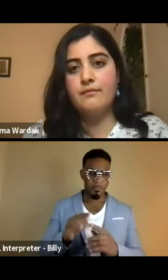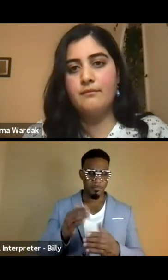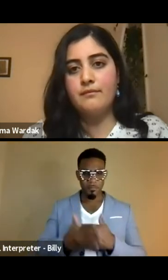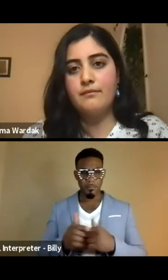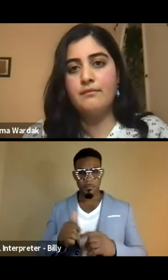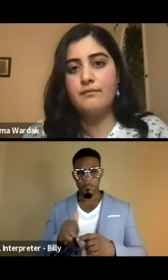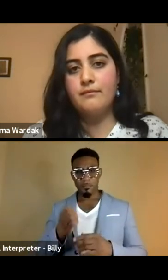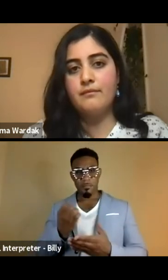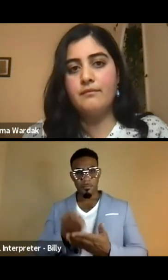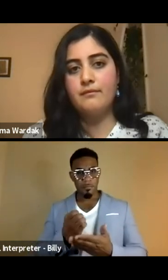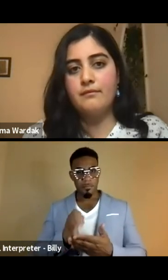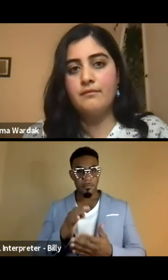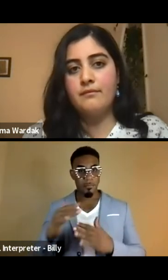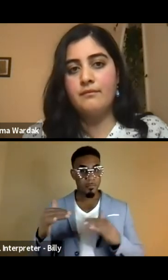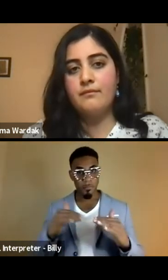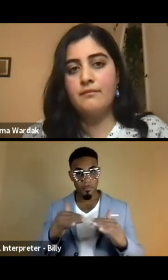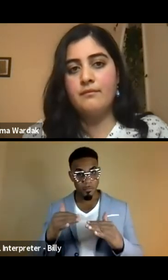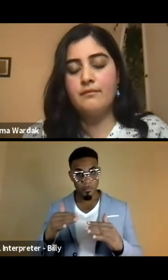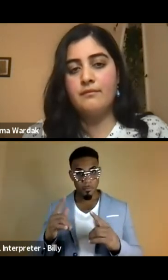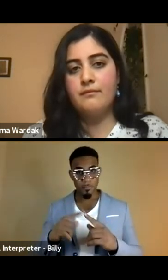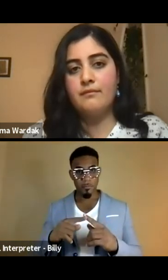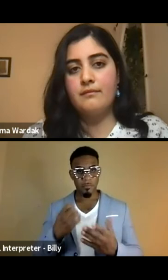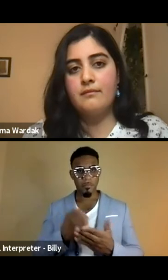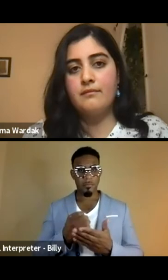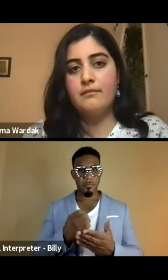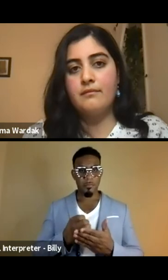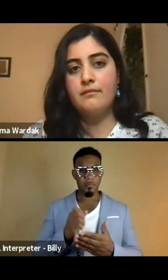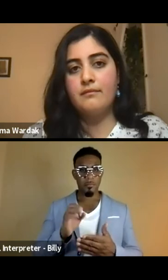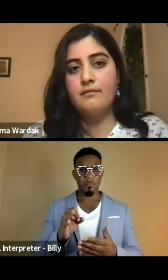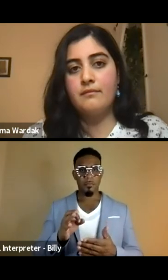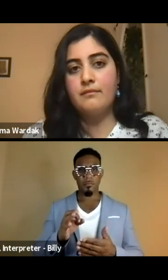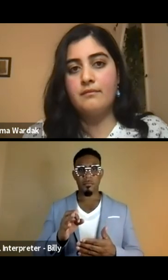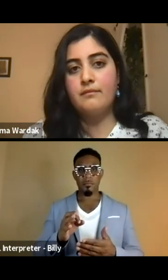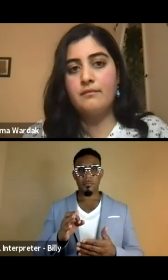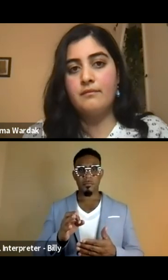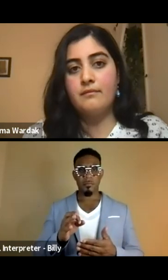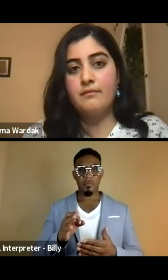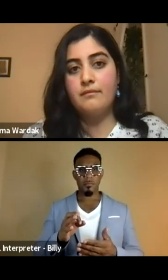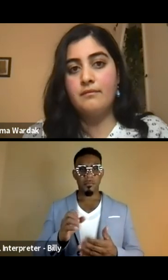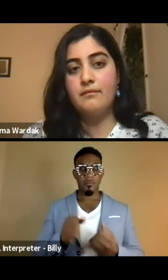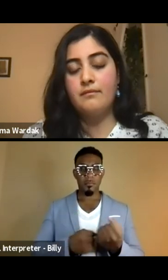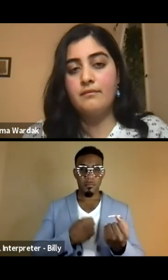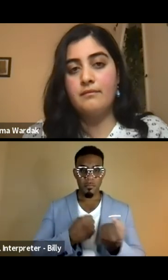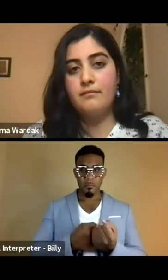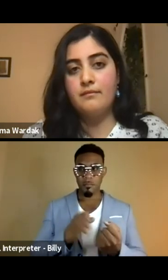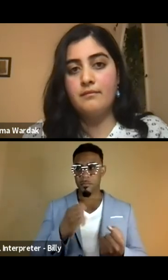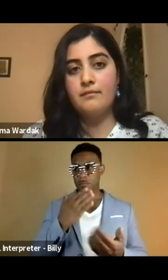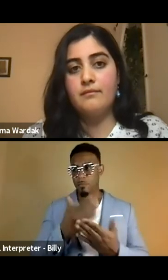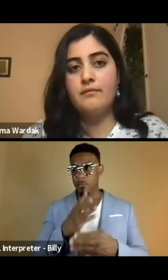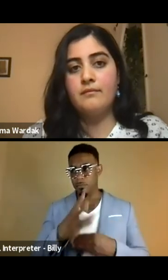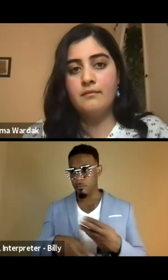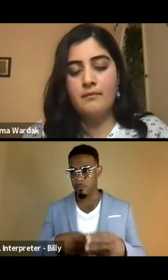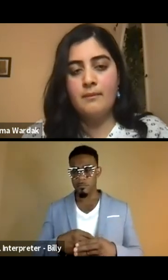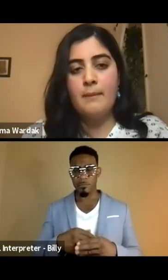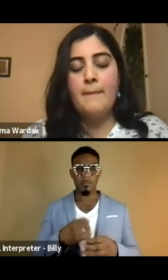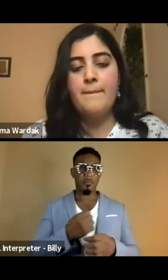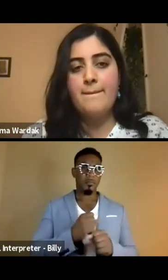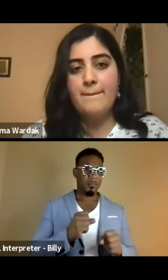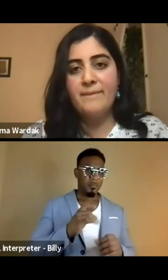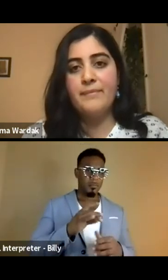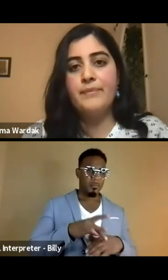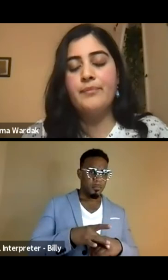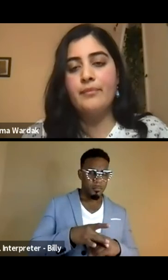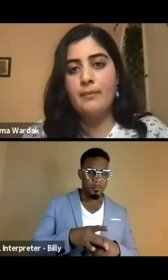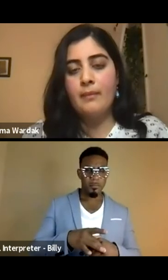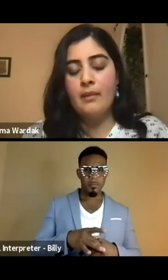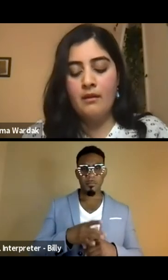from an economy of war to an economy of support, doing good in the world, know, saving the planet.